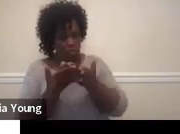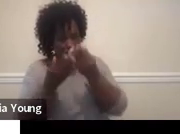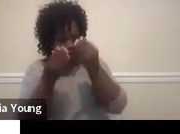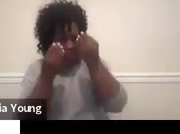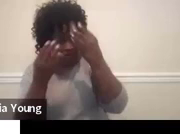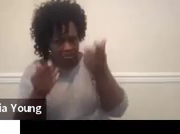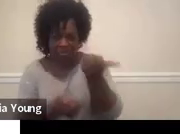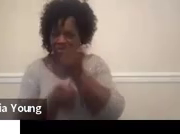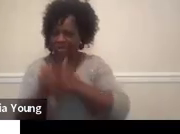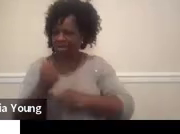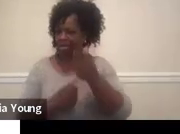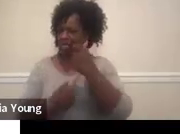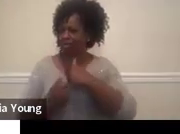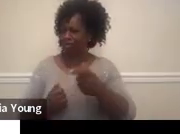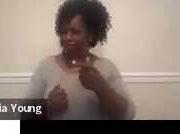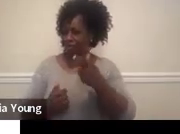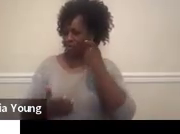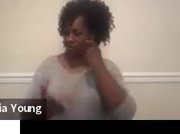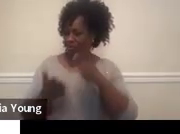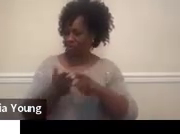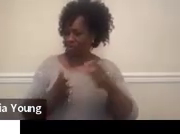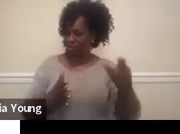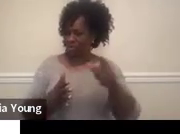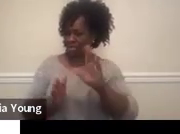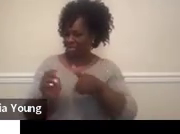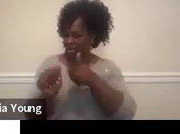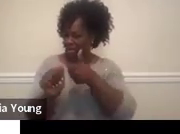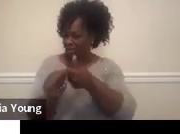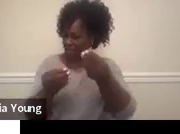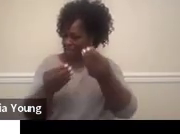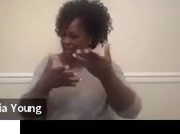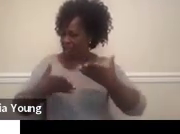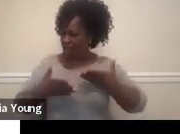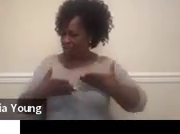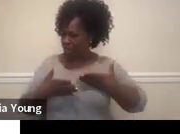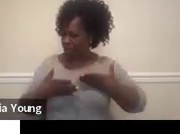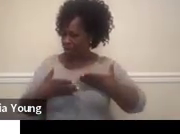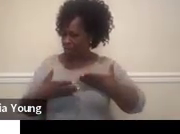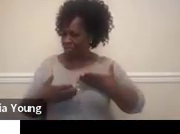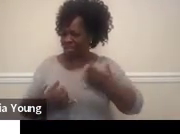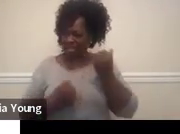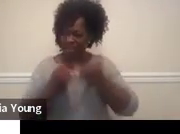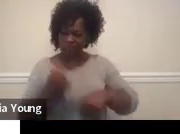are transition geeks and you come across one that's been updated even more, please let me know.